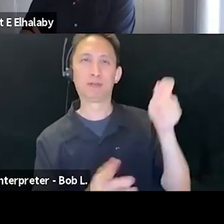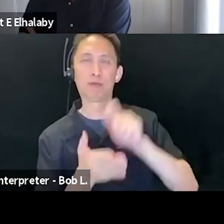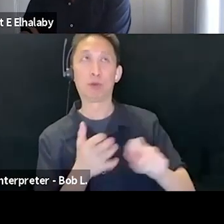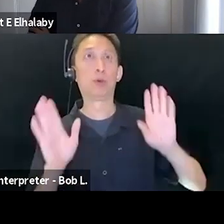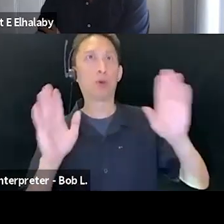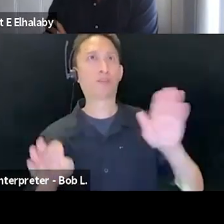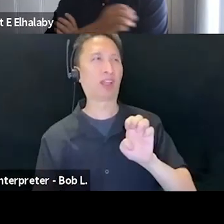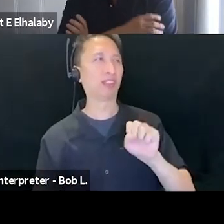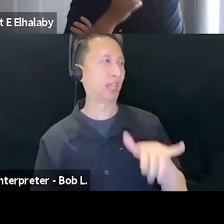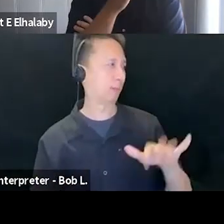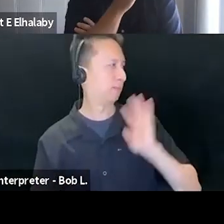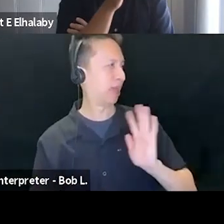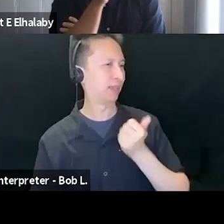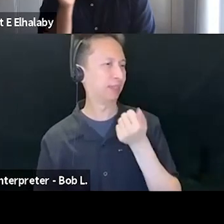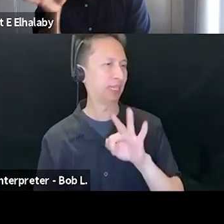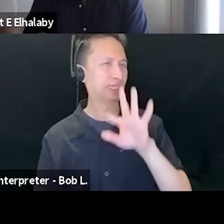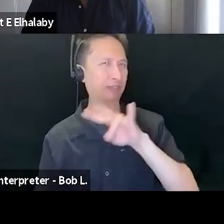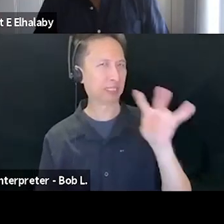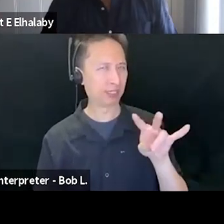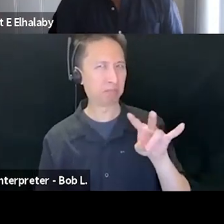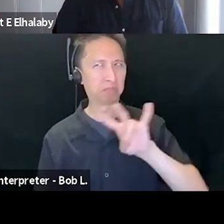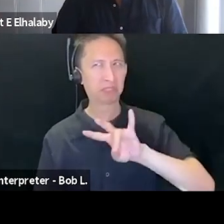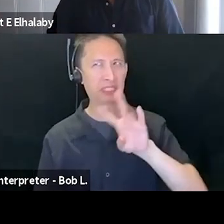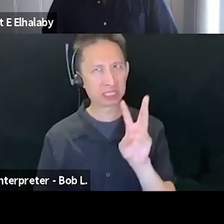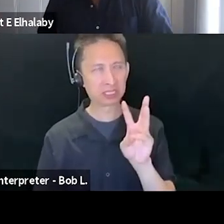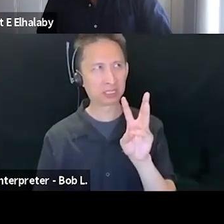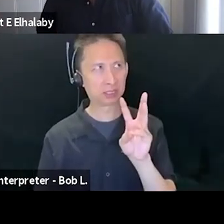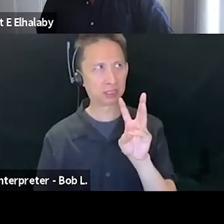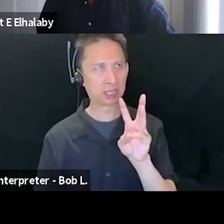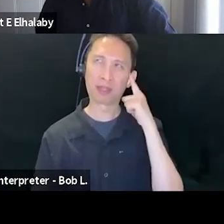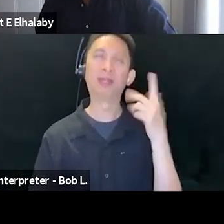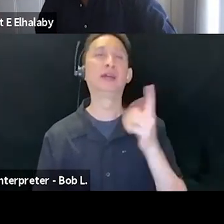77 or 76. Parts of it gets folded into